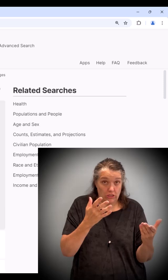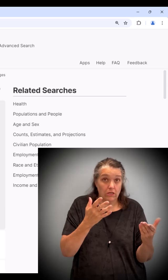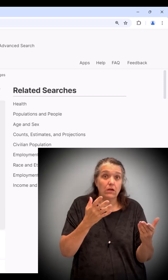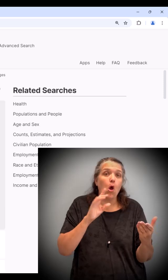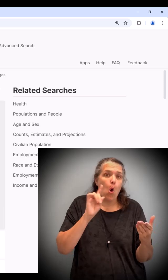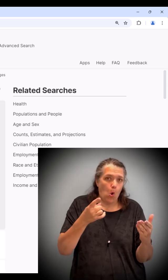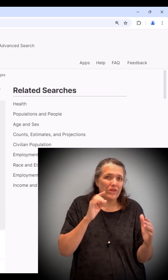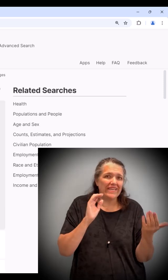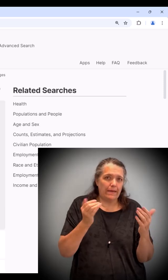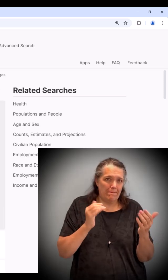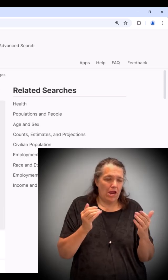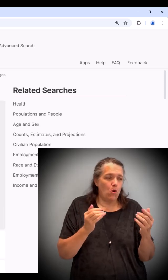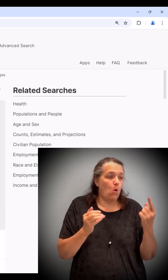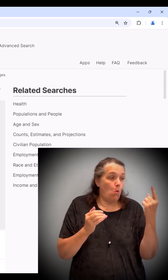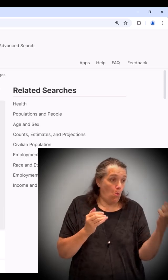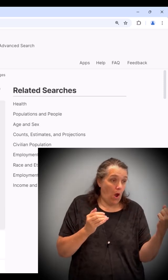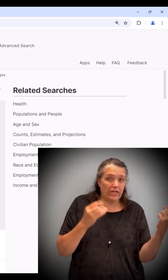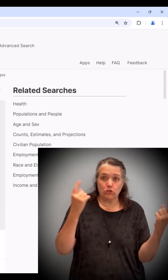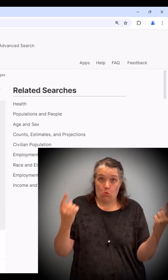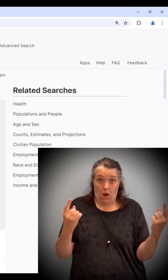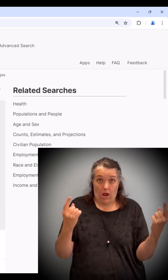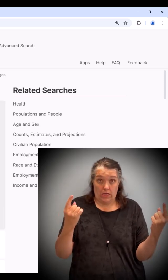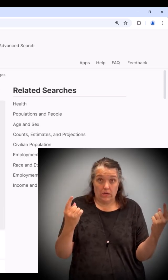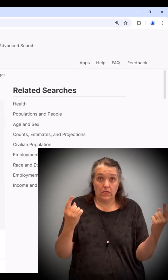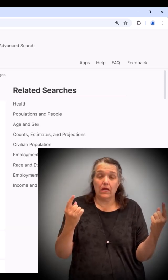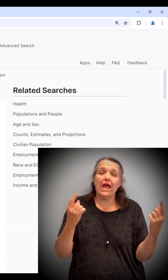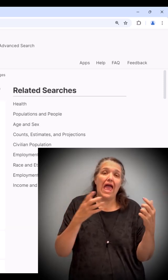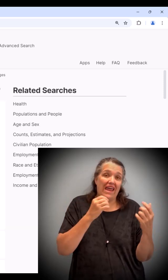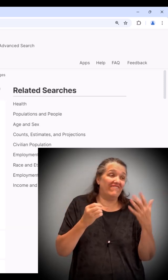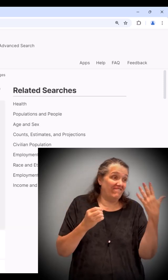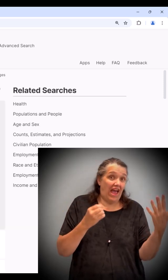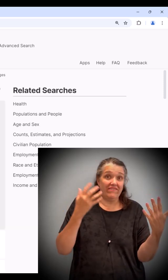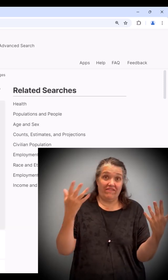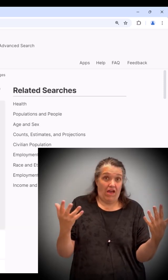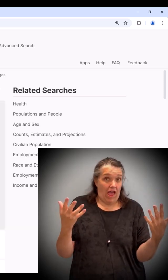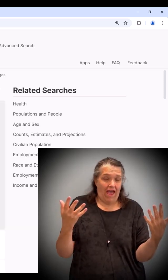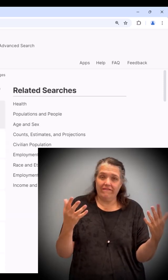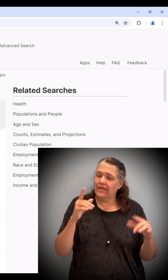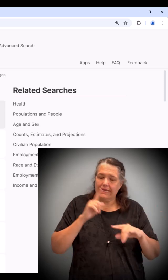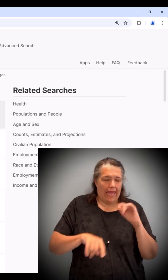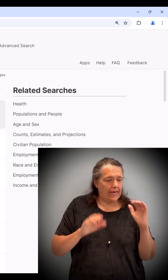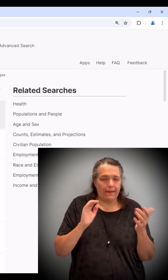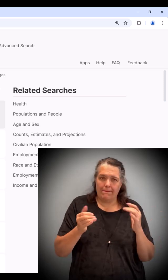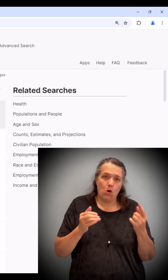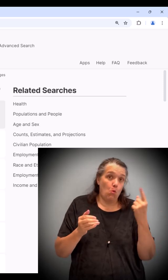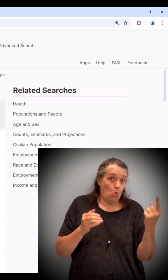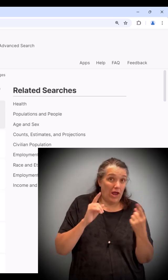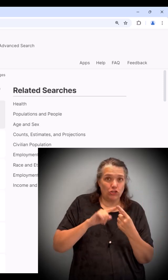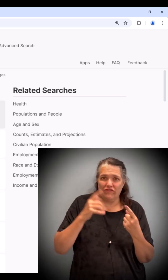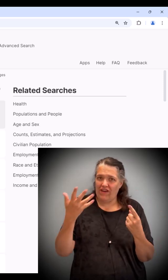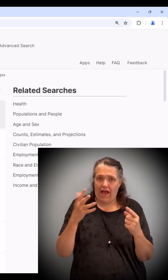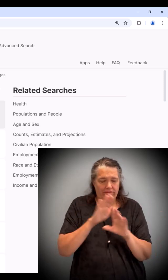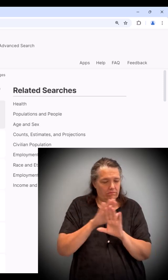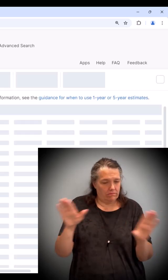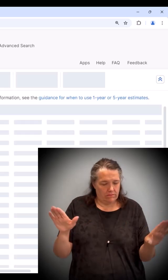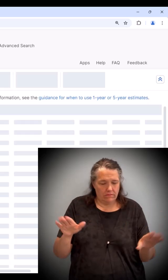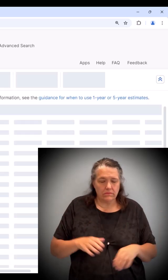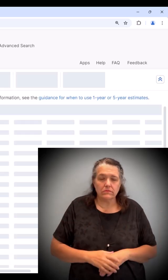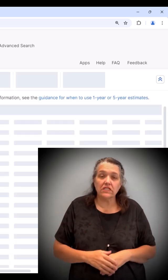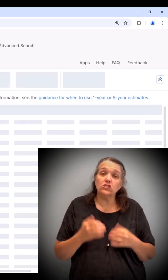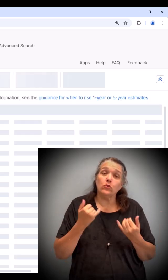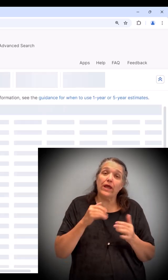So let's start by selecting table S1810 and then the tables tab.